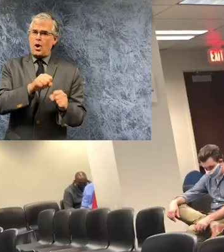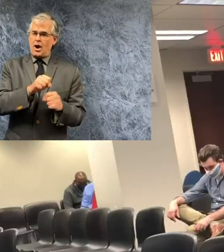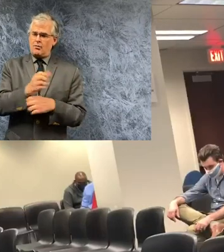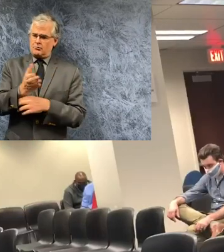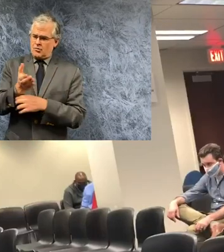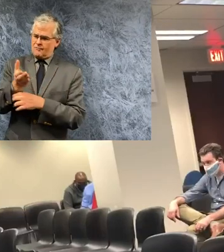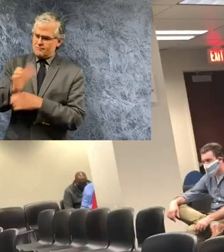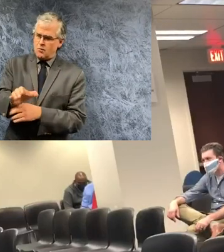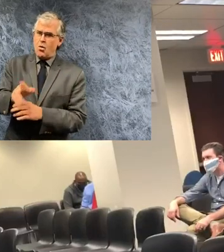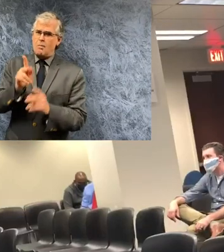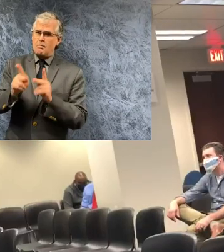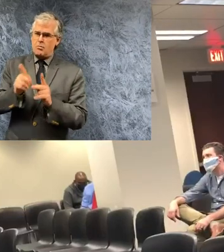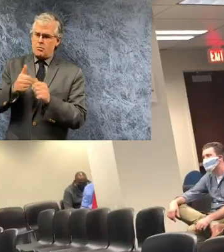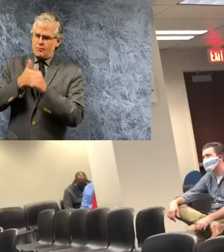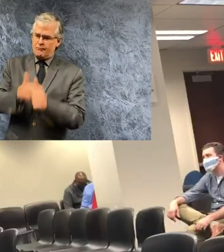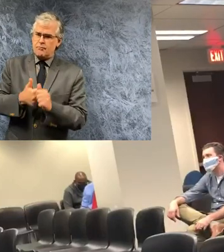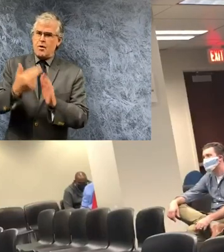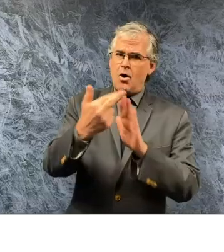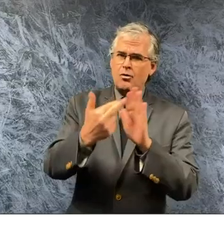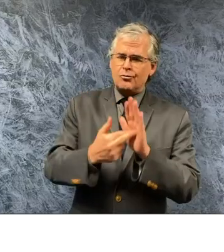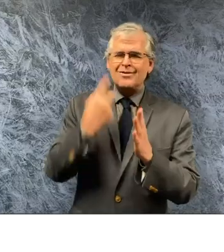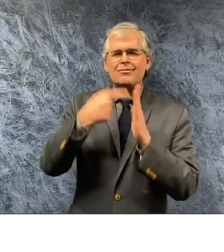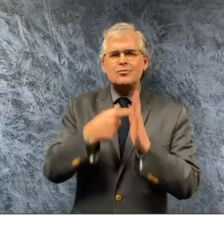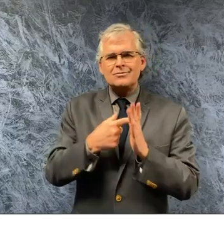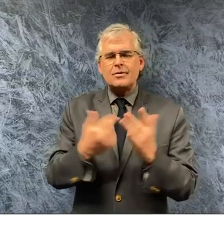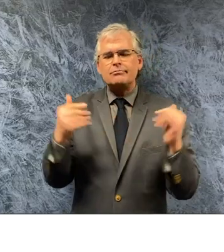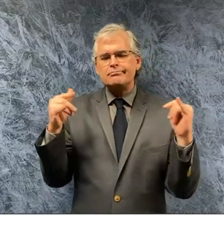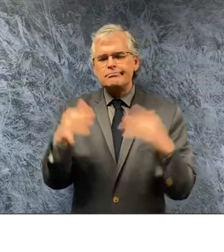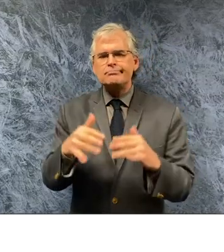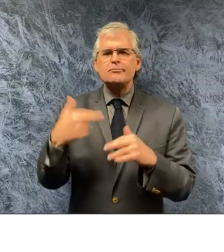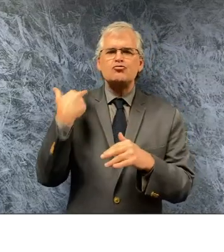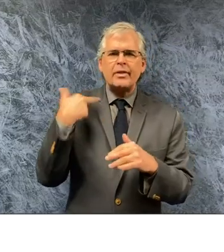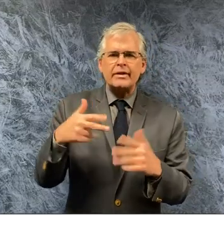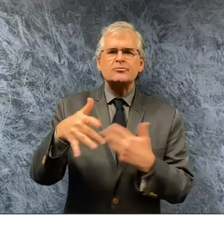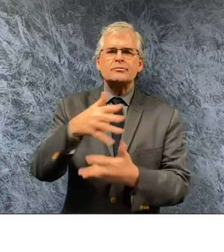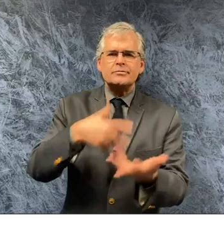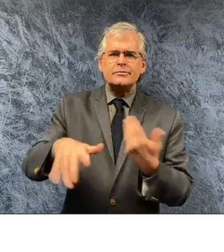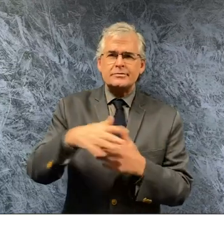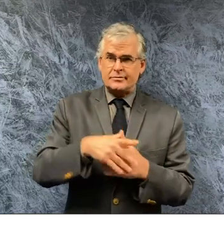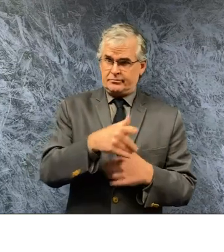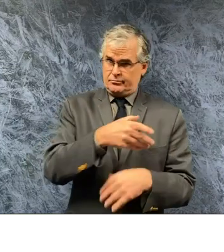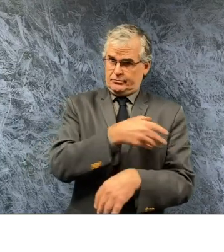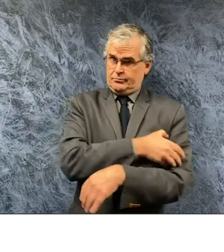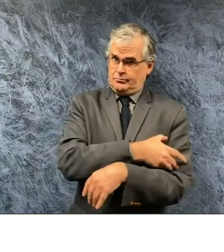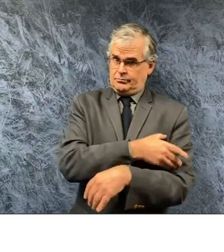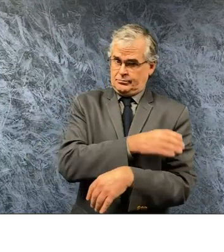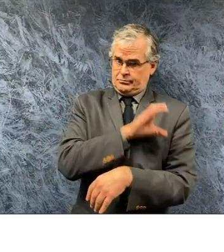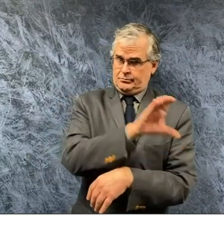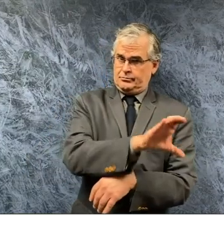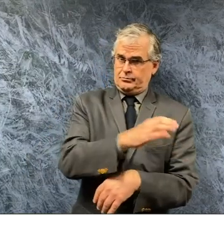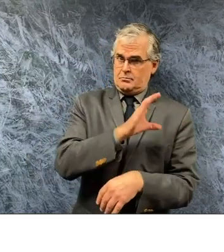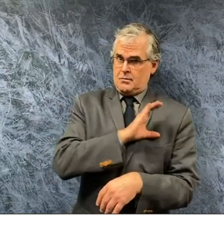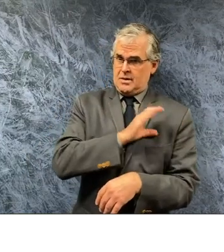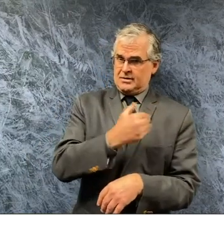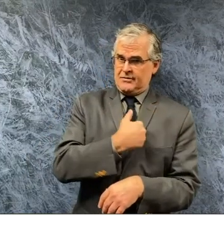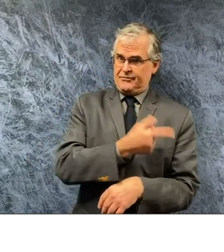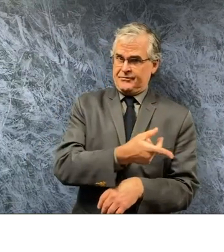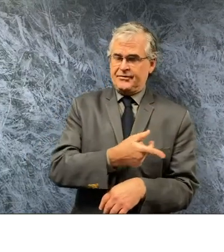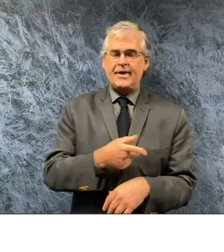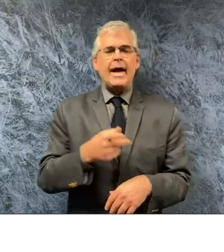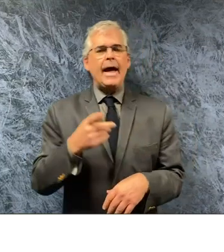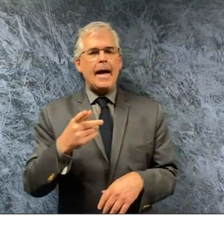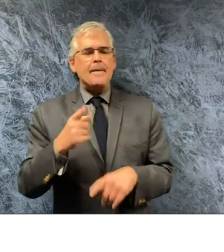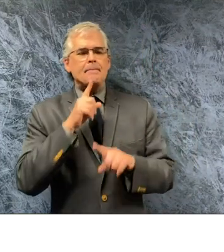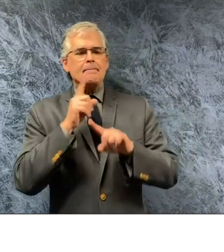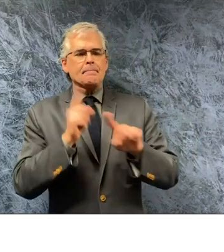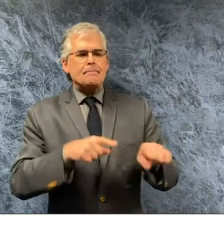guideline as far as places of worship individuals who violate the it's not a guideline for places